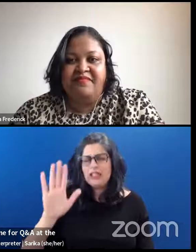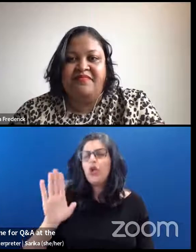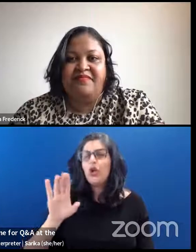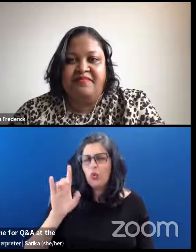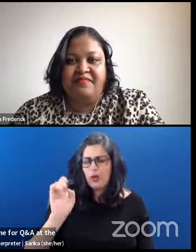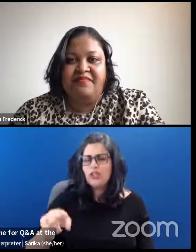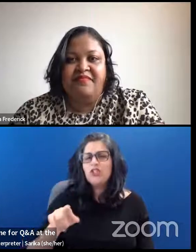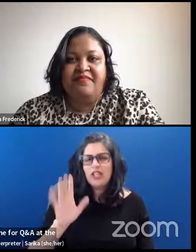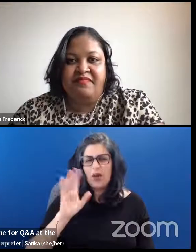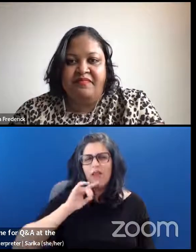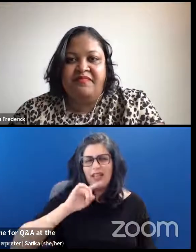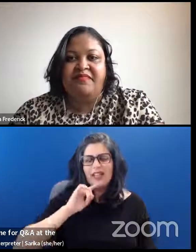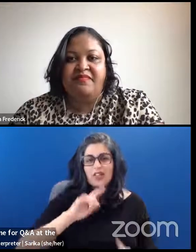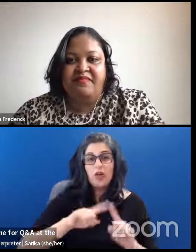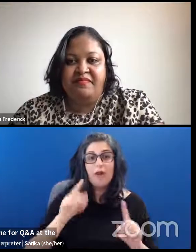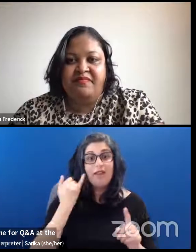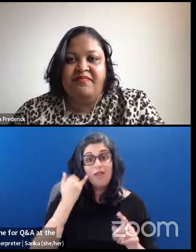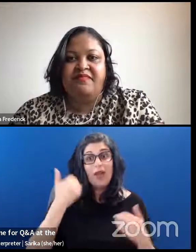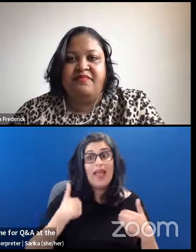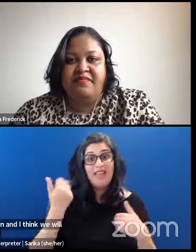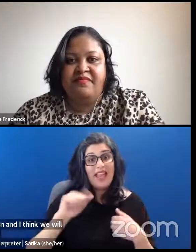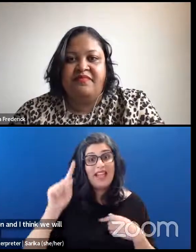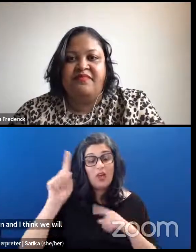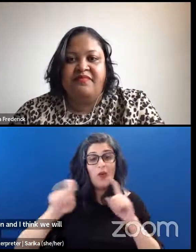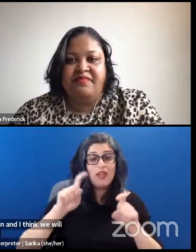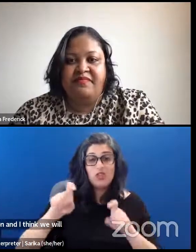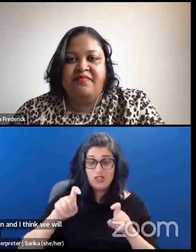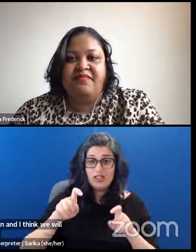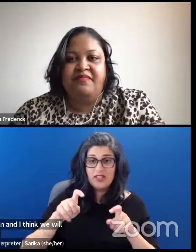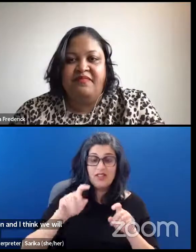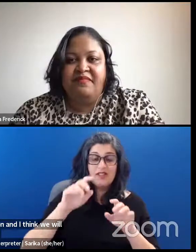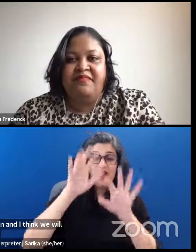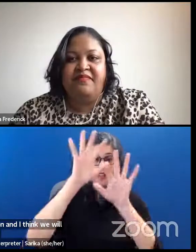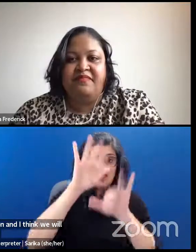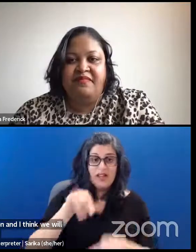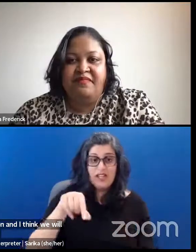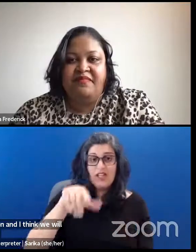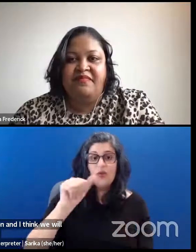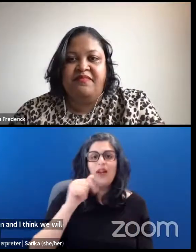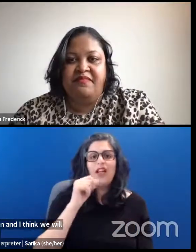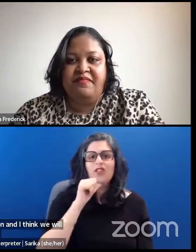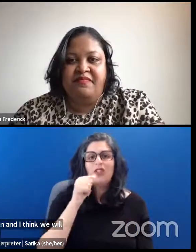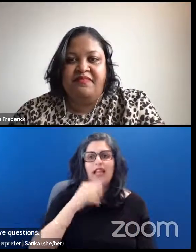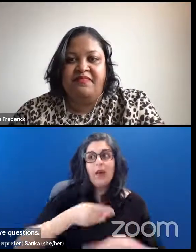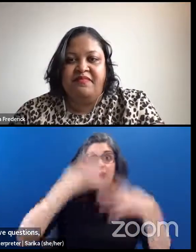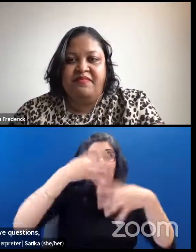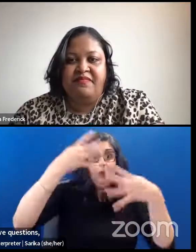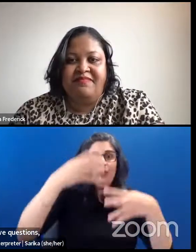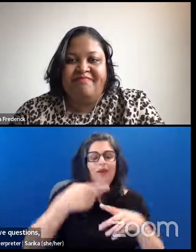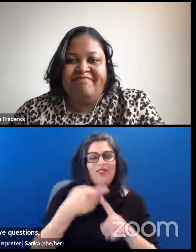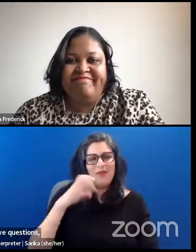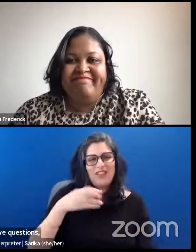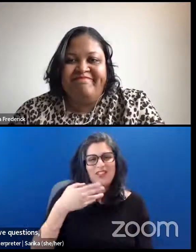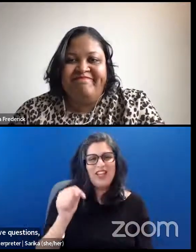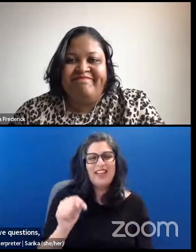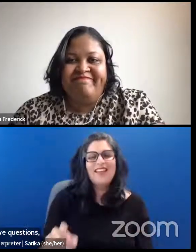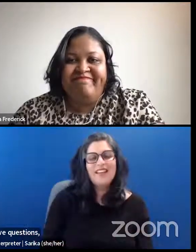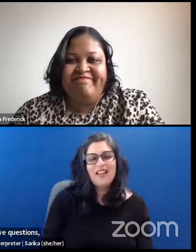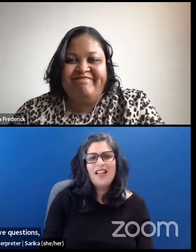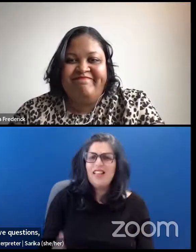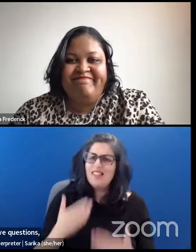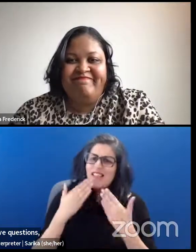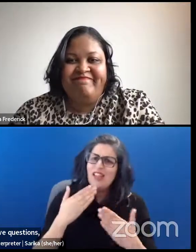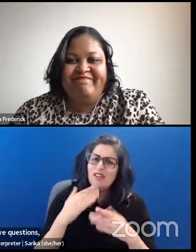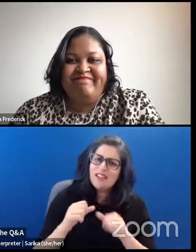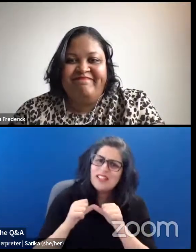But if you have questions, please put them in the Q&A too so we don't lose them in the chat. And thanks for continuing to share. This is great.